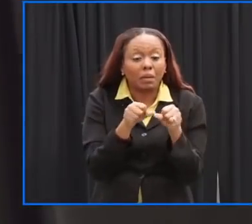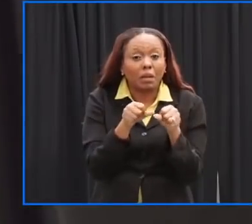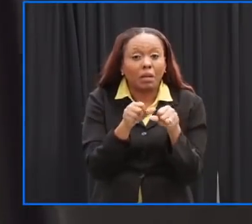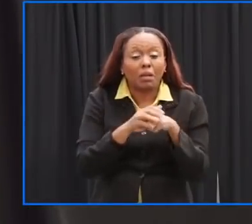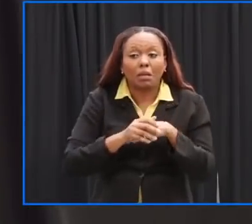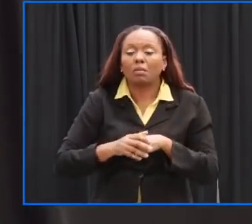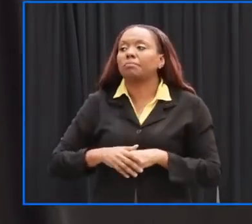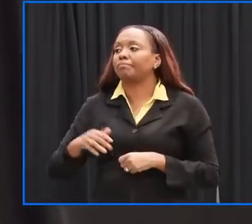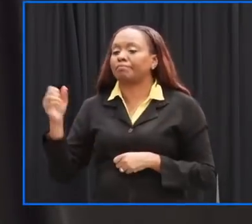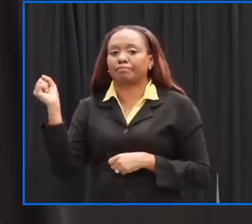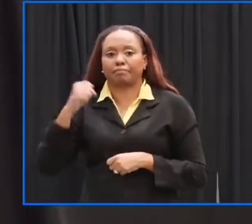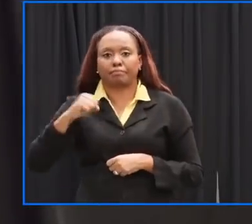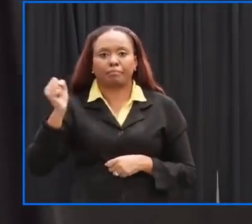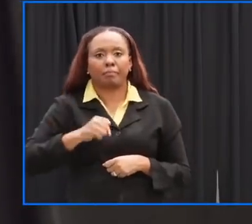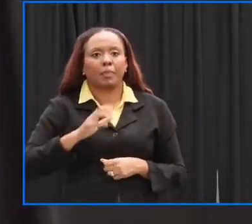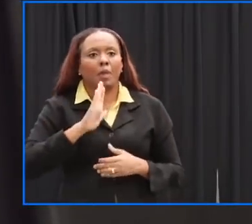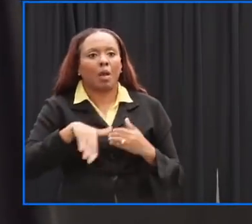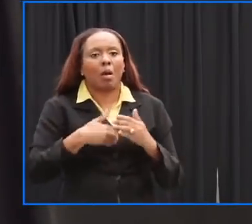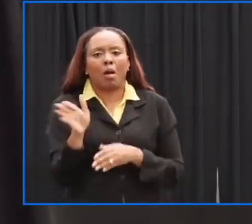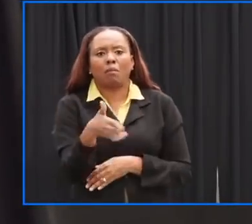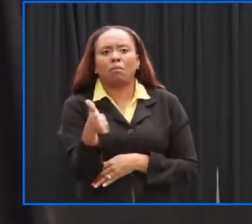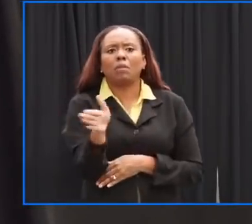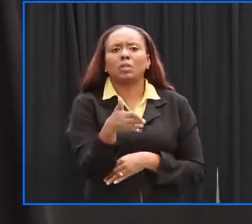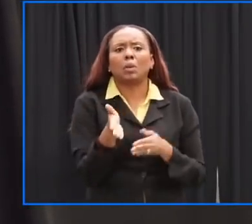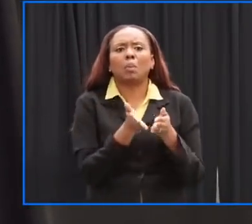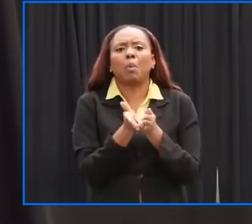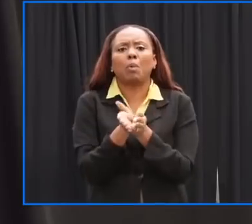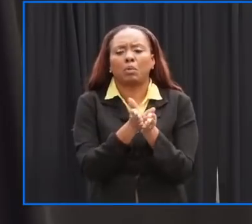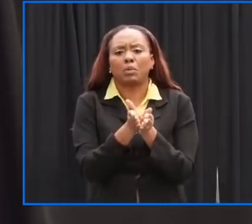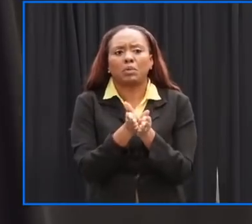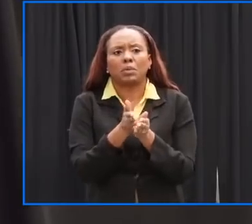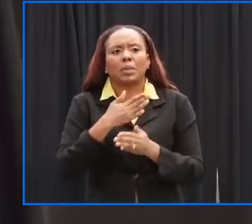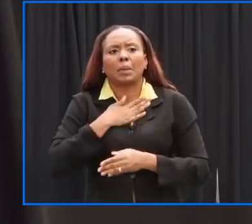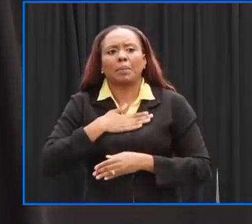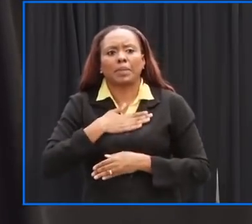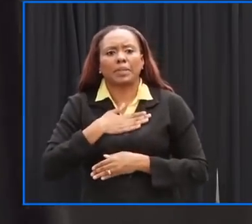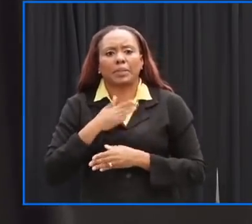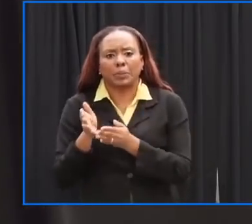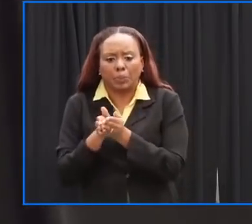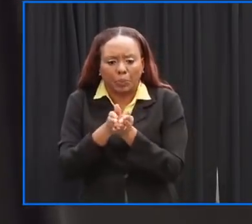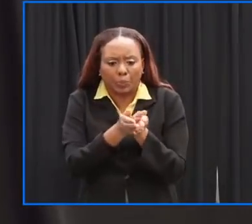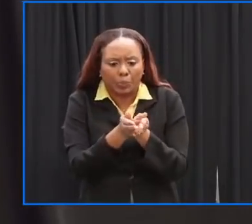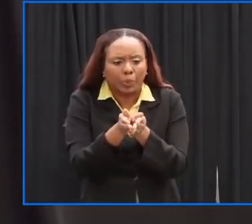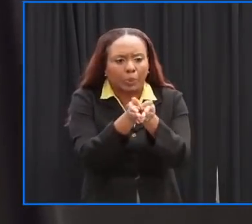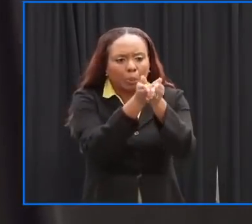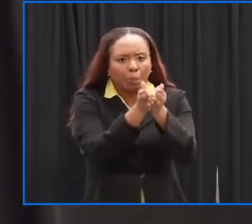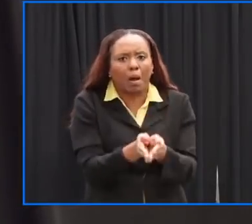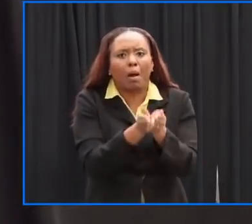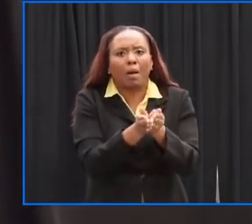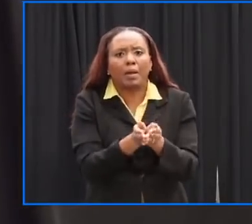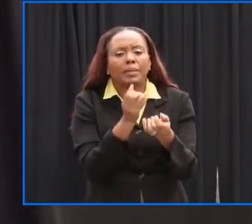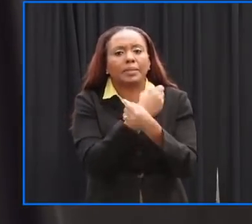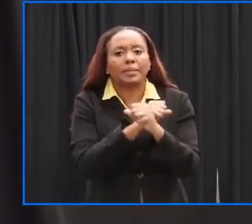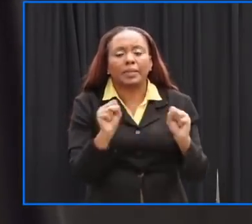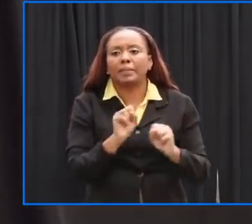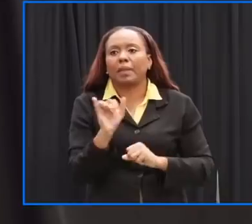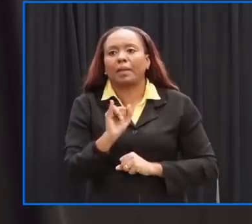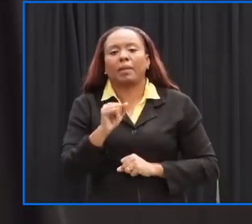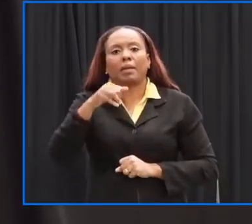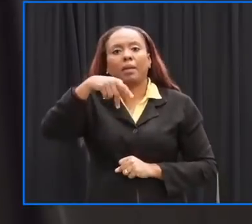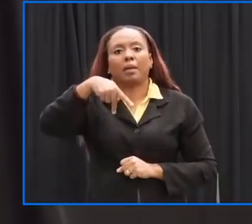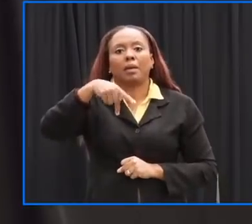that all pleasure craft and and fishing vessels make the necessary arrangements to find safe harbor either in port st charles